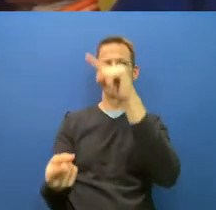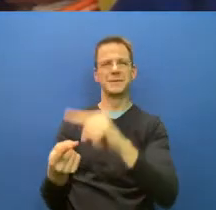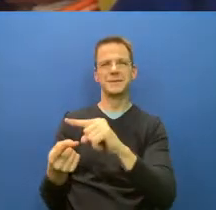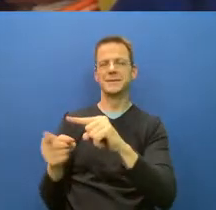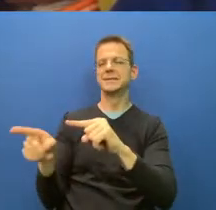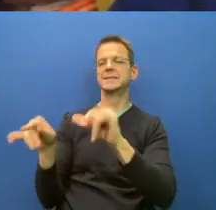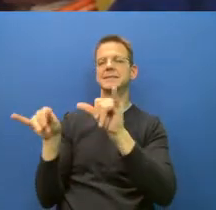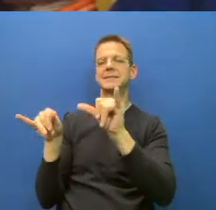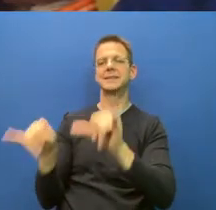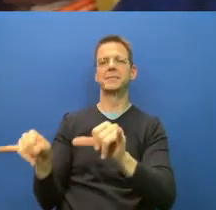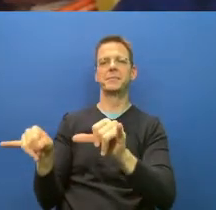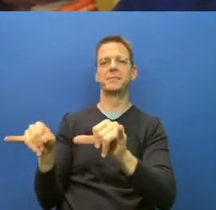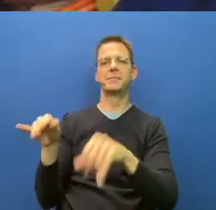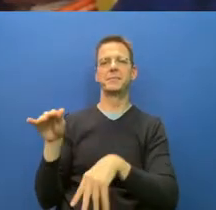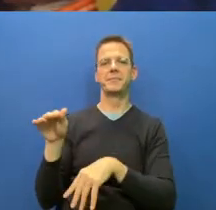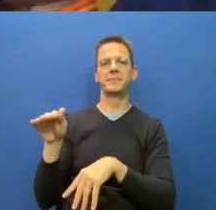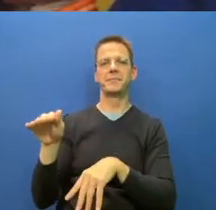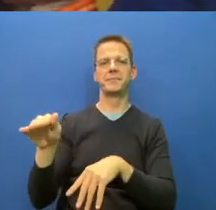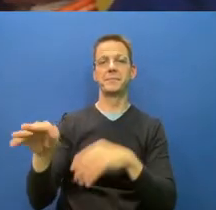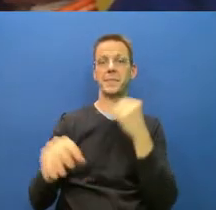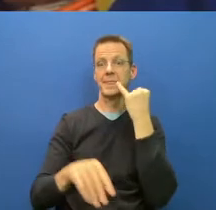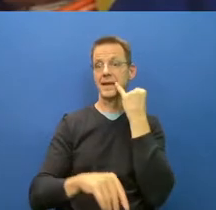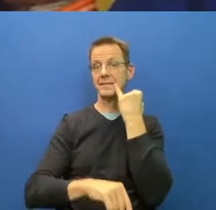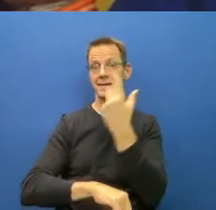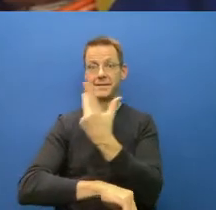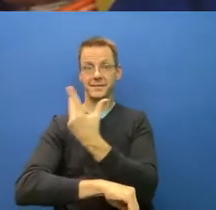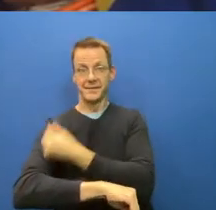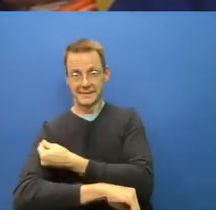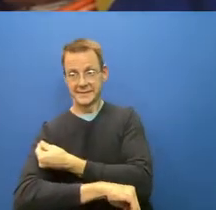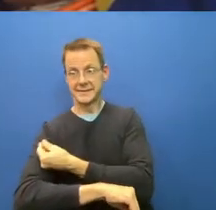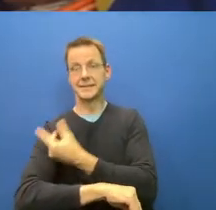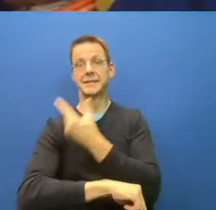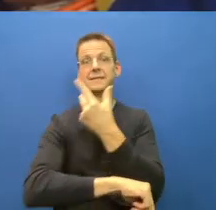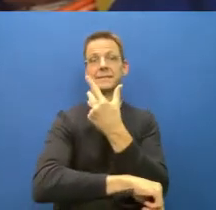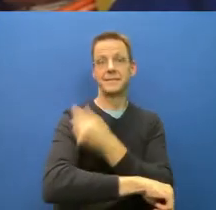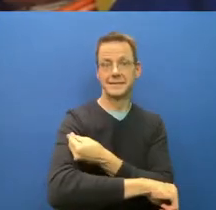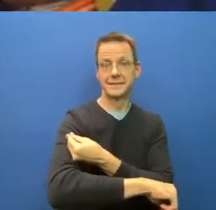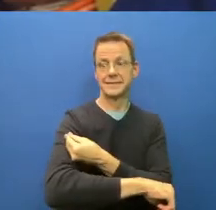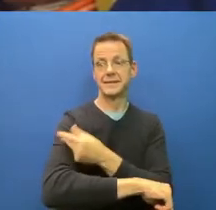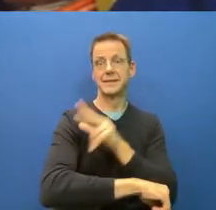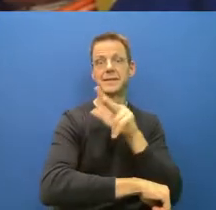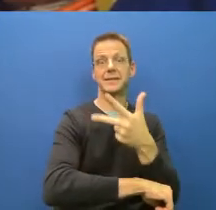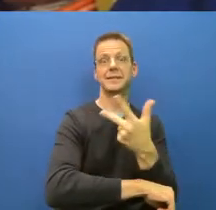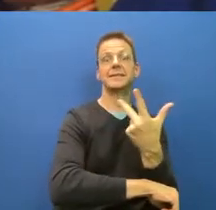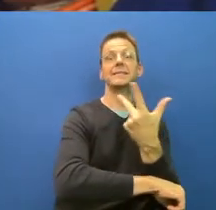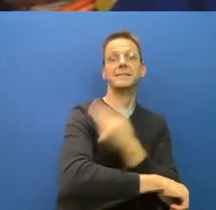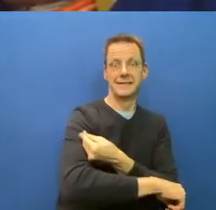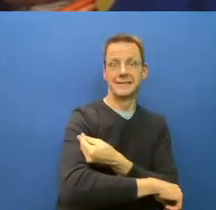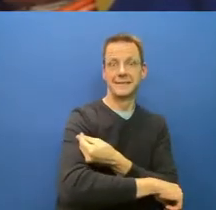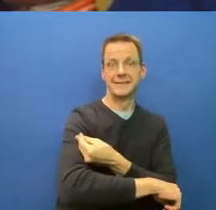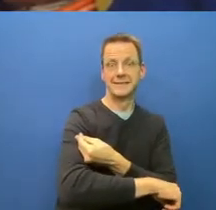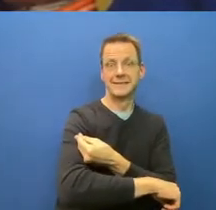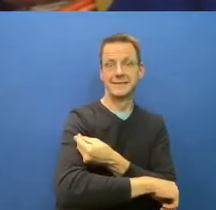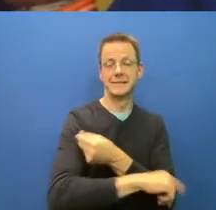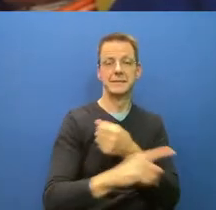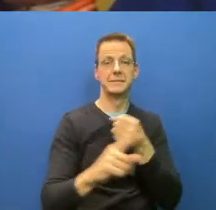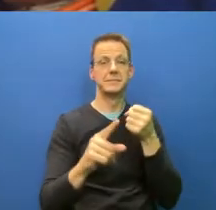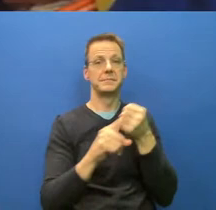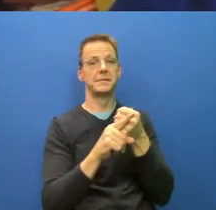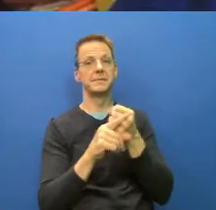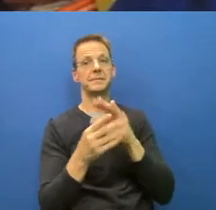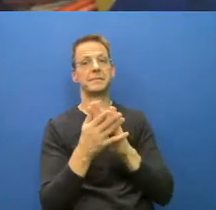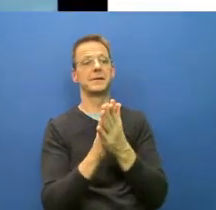infection are a lot less. But this is not something you want to test by having huge amounts of viral load in the community. Next slide, please.